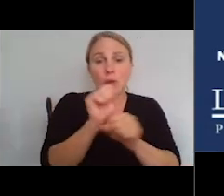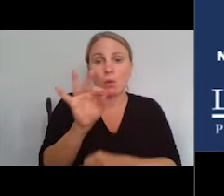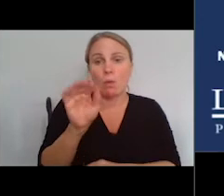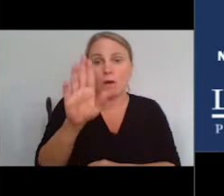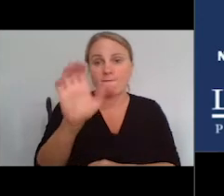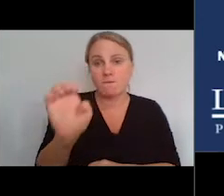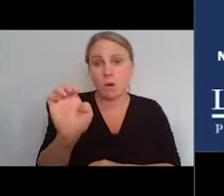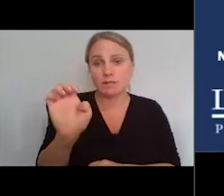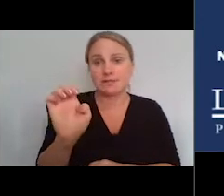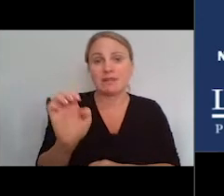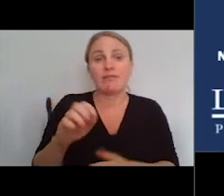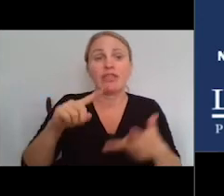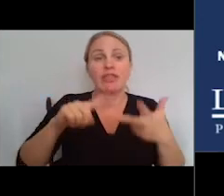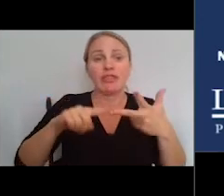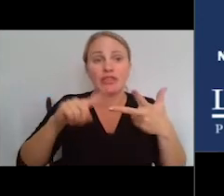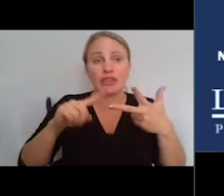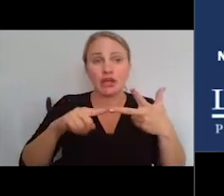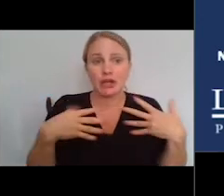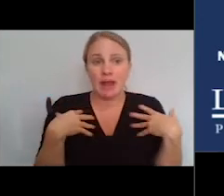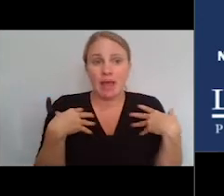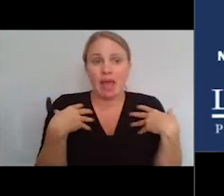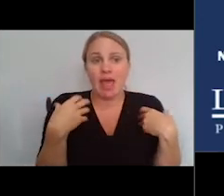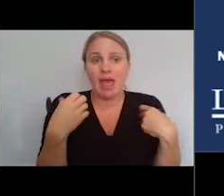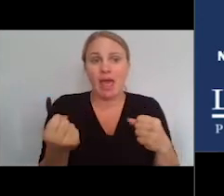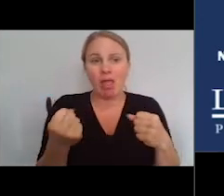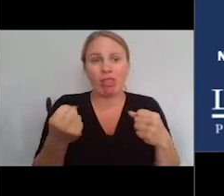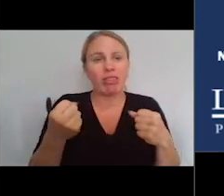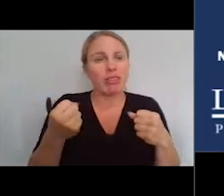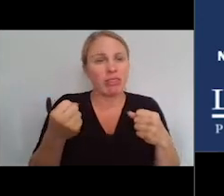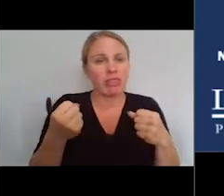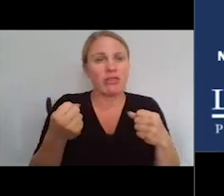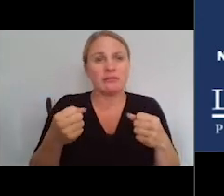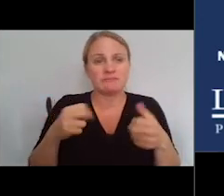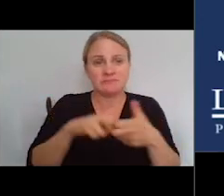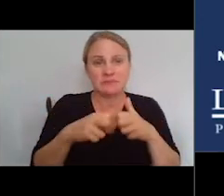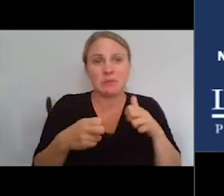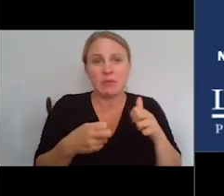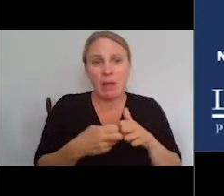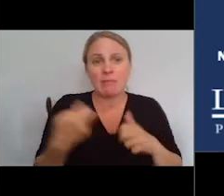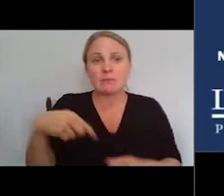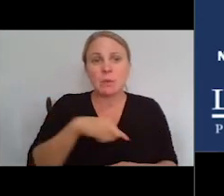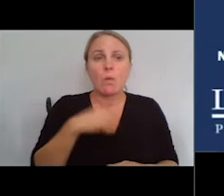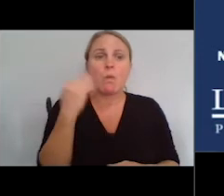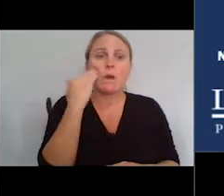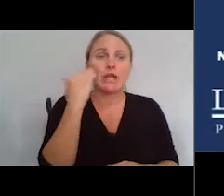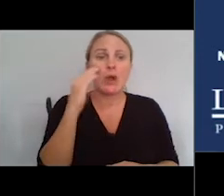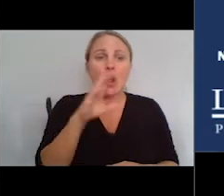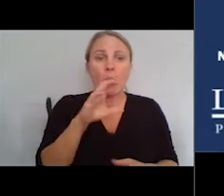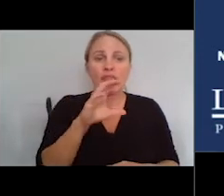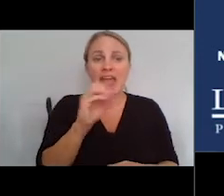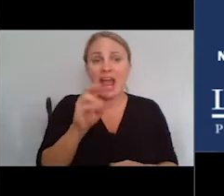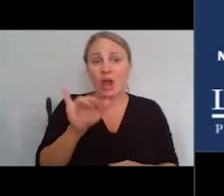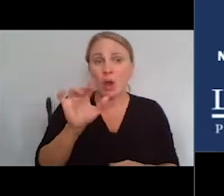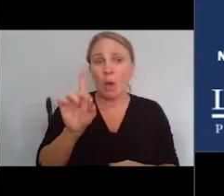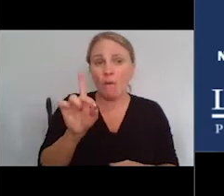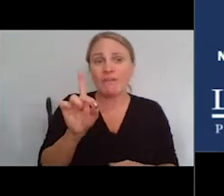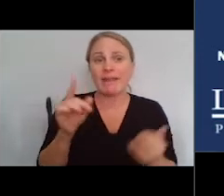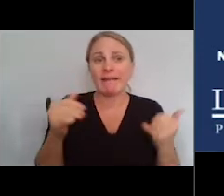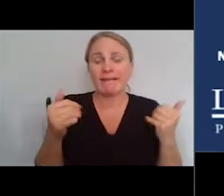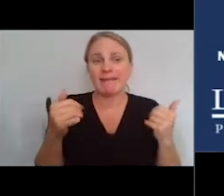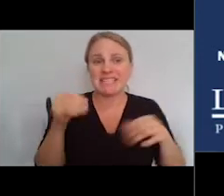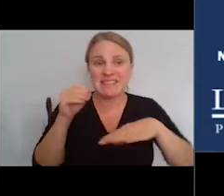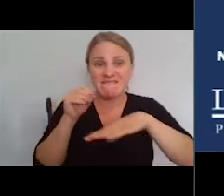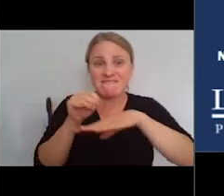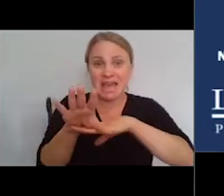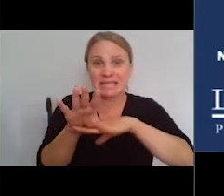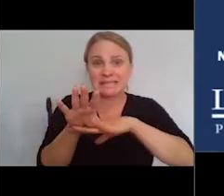health disparities are a main concern of ours. We know that COVID has disproportionately affected